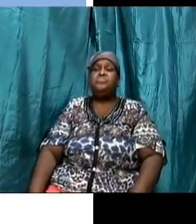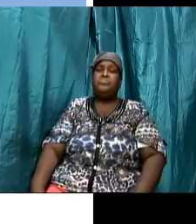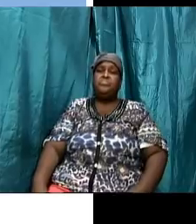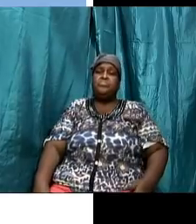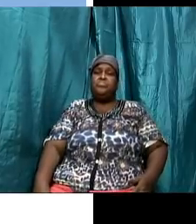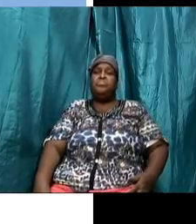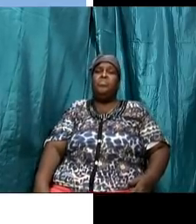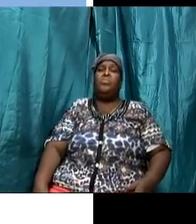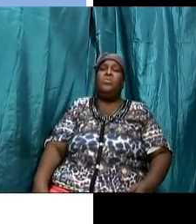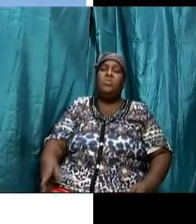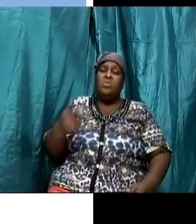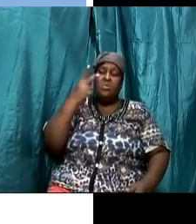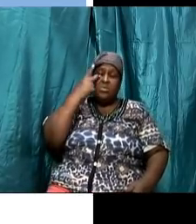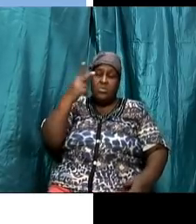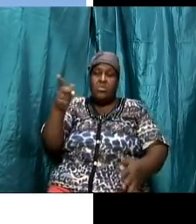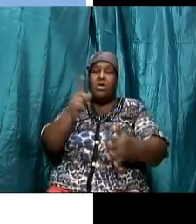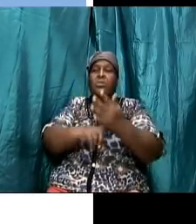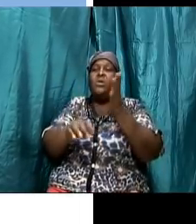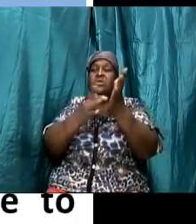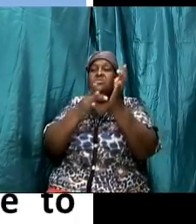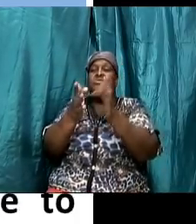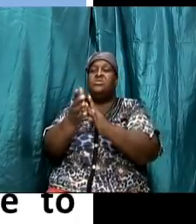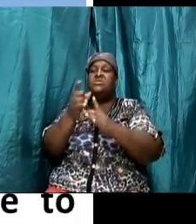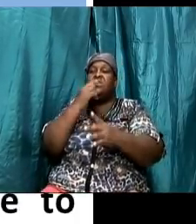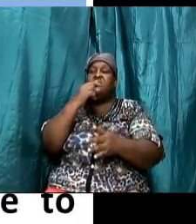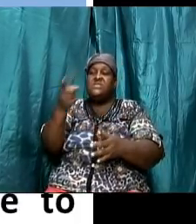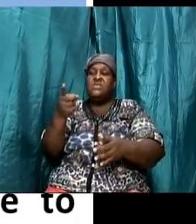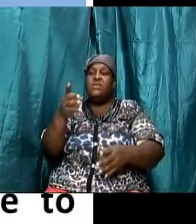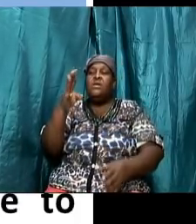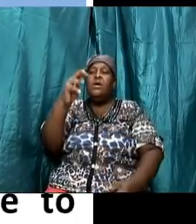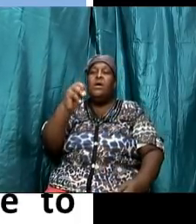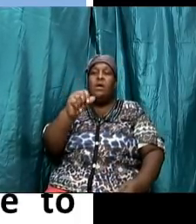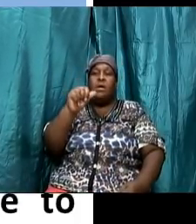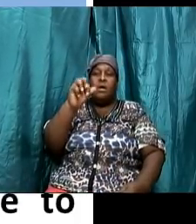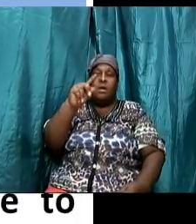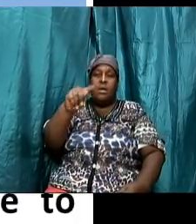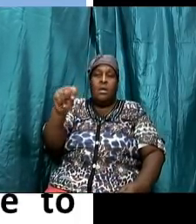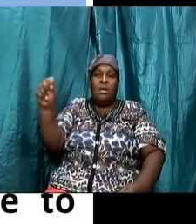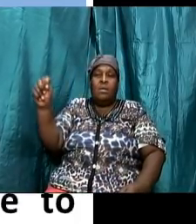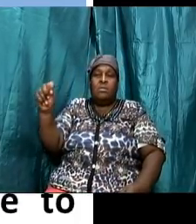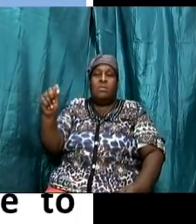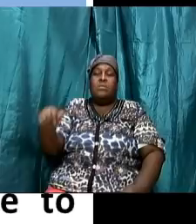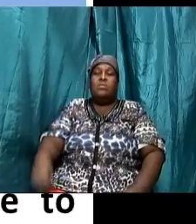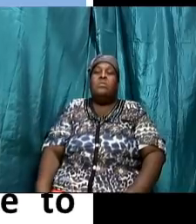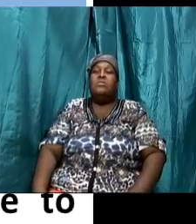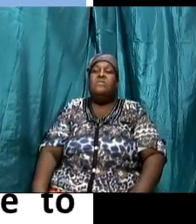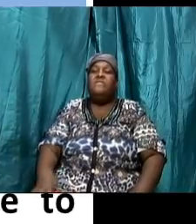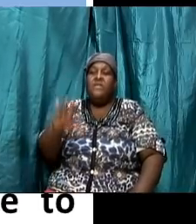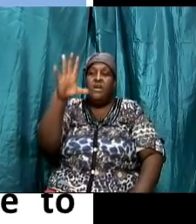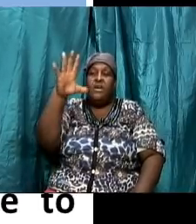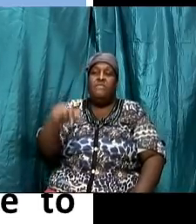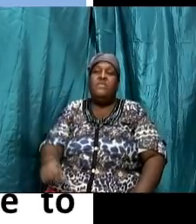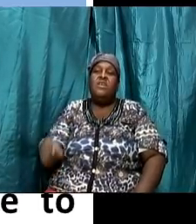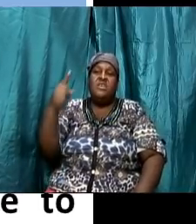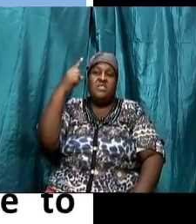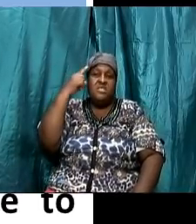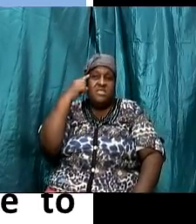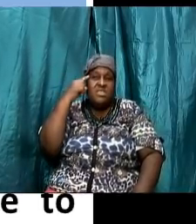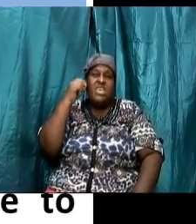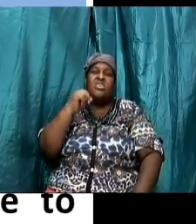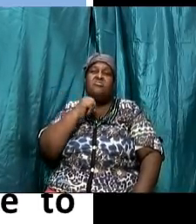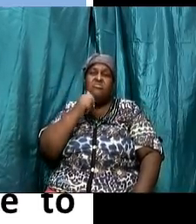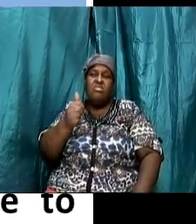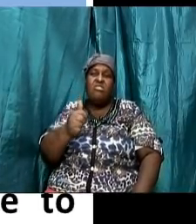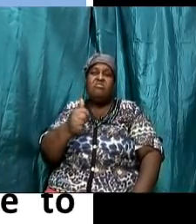look at what jesus said in matthew chapter 5 verse 17 to 18 jesus says think not that i am